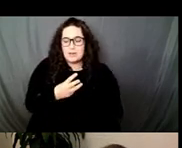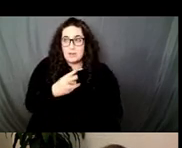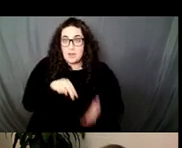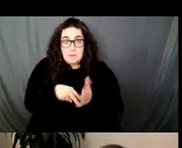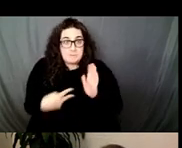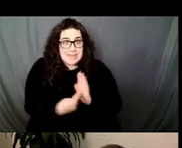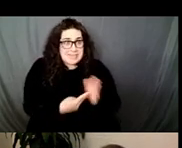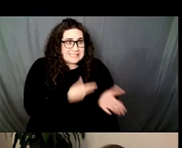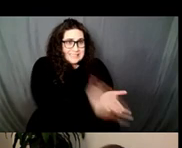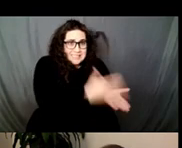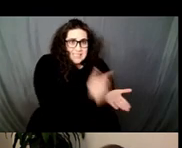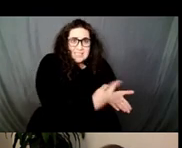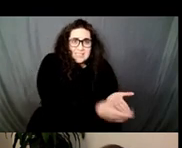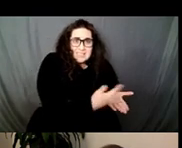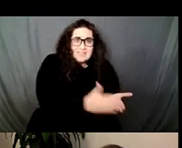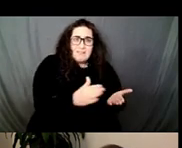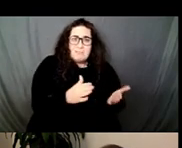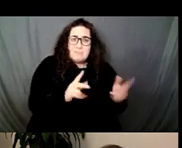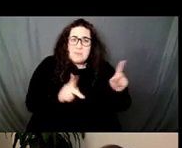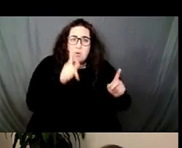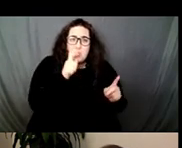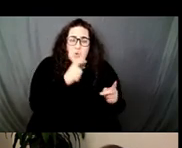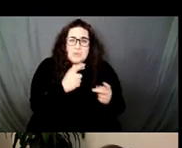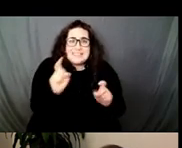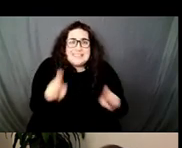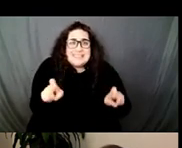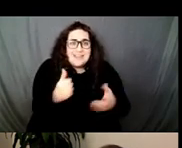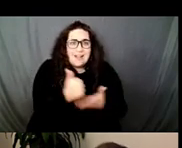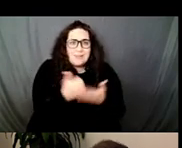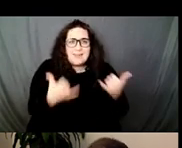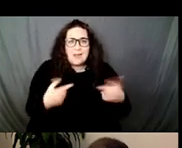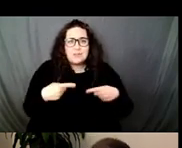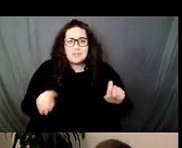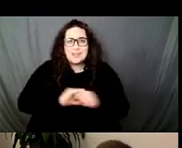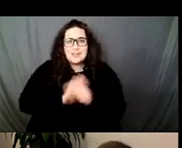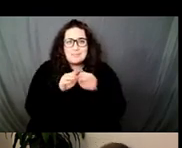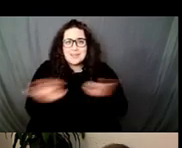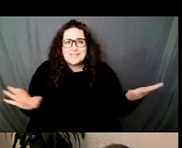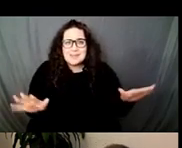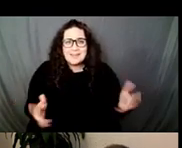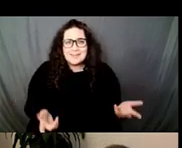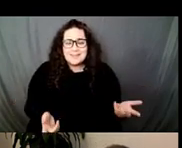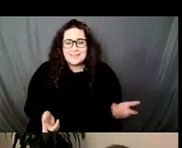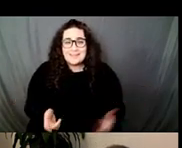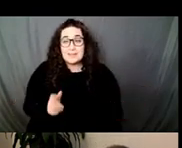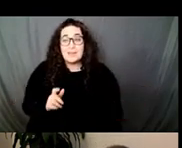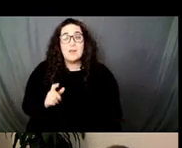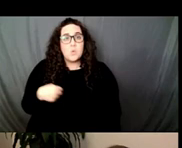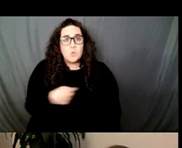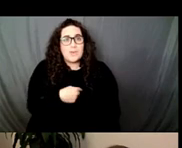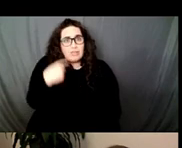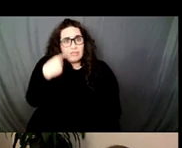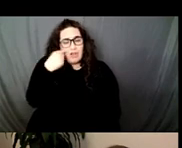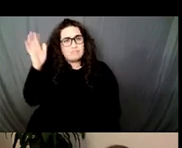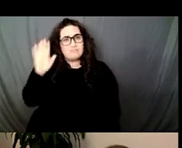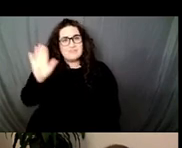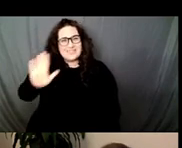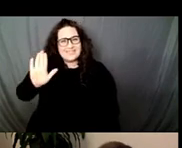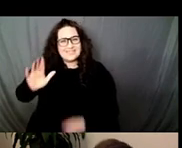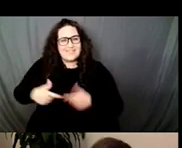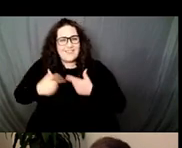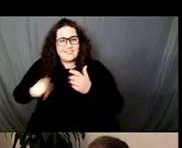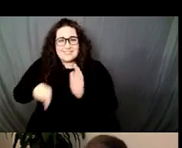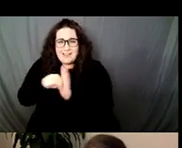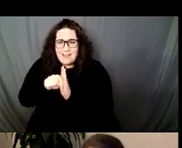pandemic whose effects have been disproportionately distributed to the already vulnerable as was the case in his lifetime, the